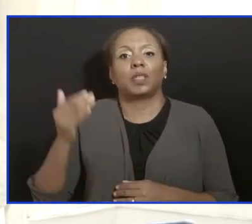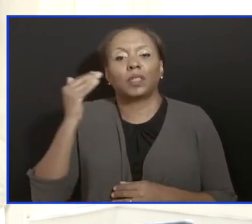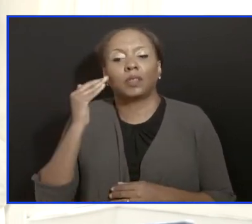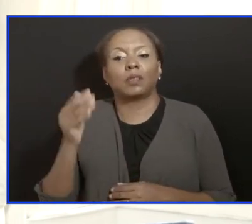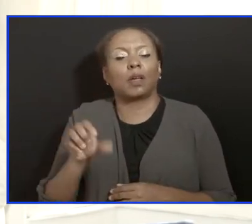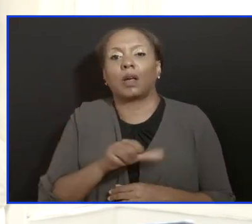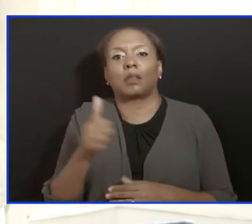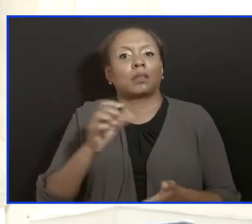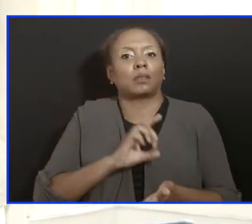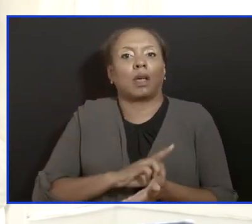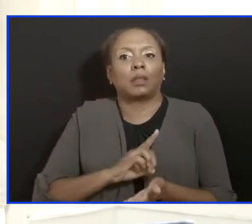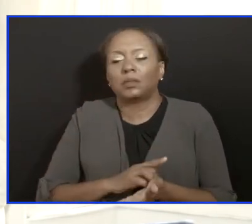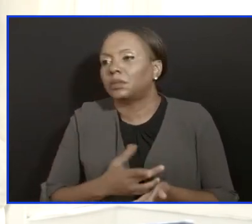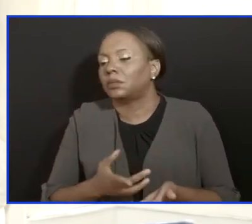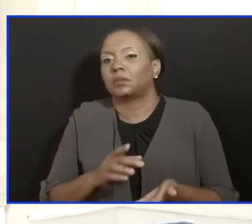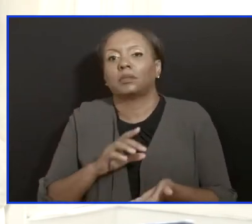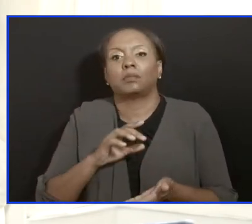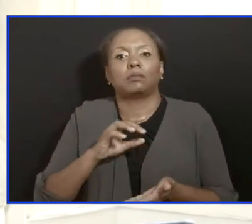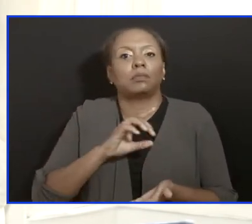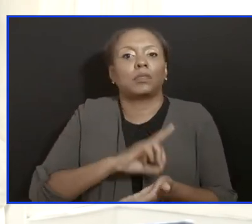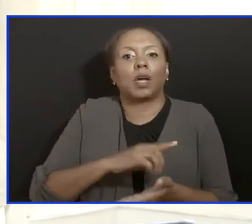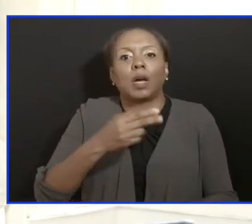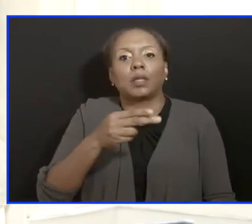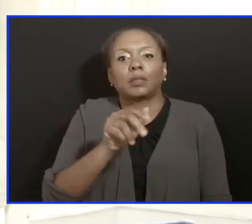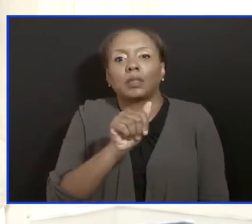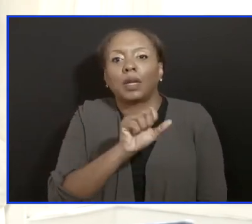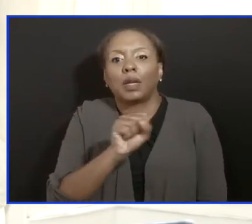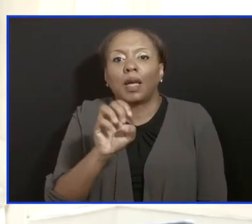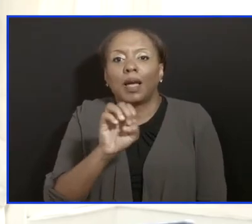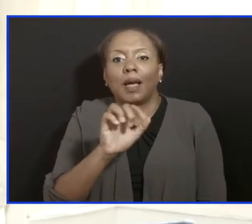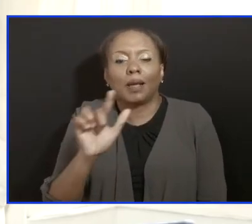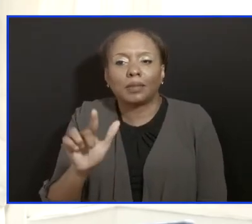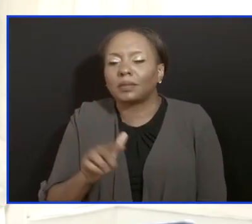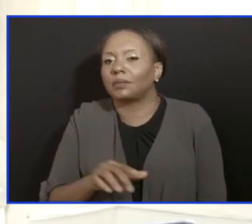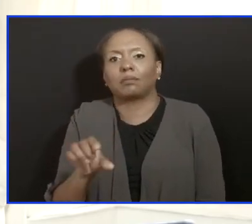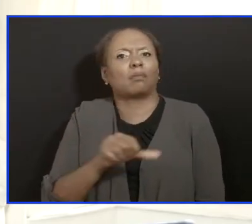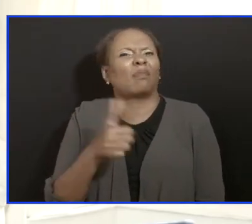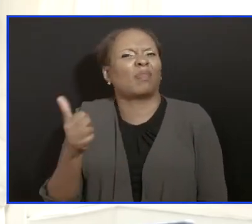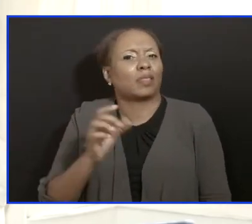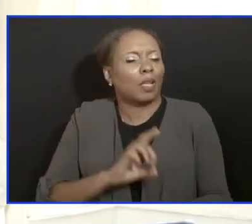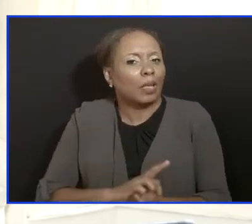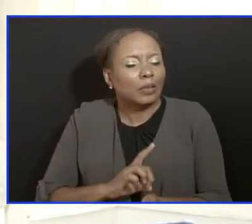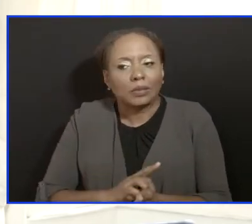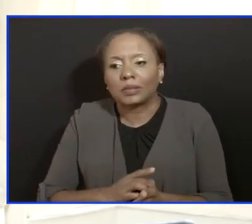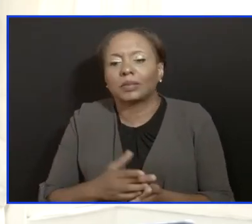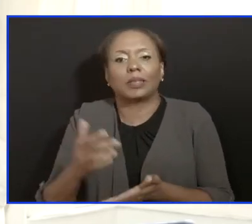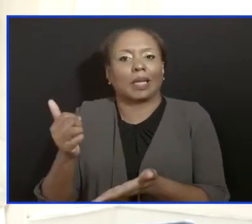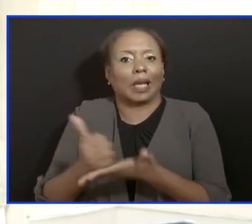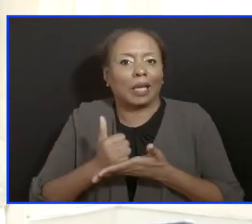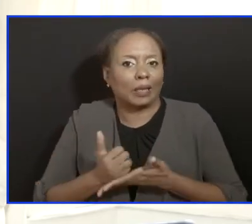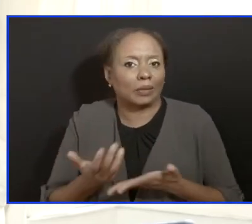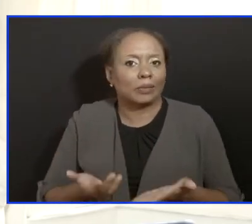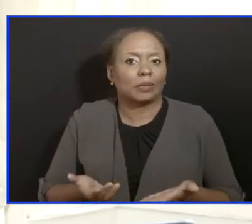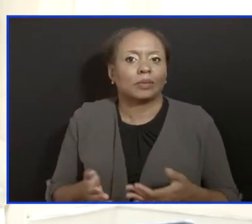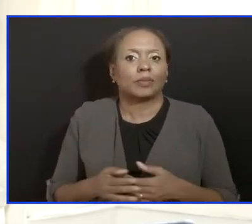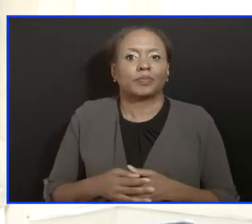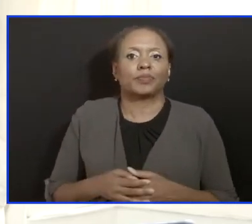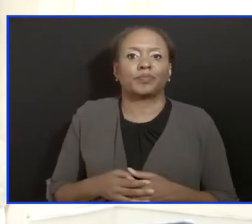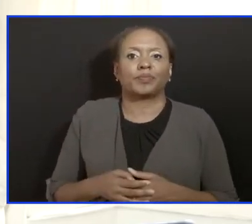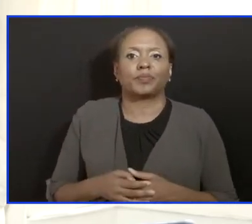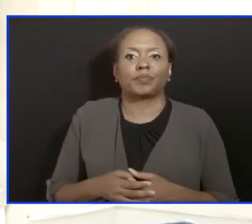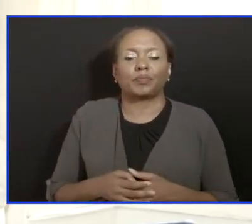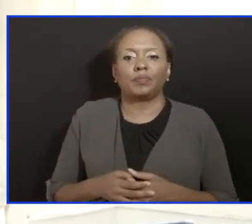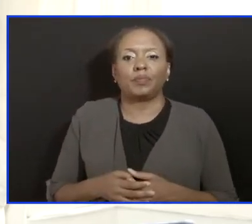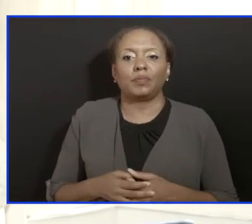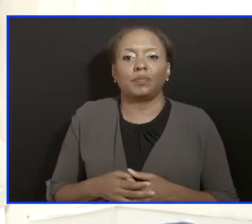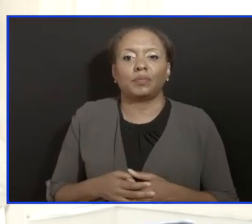Hassel and Dr. Lovell, I can't say much more than to thanks. And for my anesthetic colleagues who have come in to help, I also want to take the